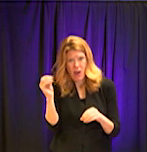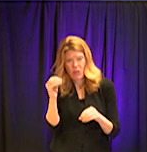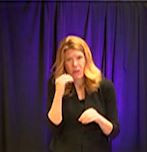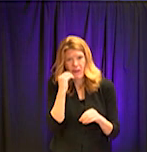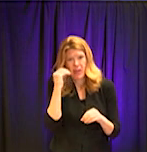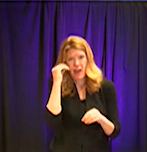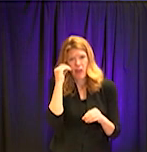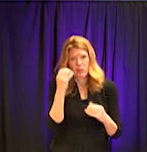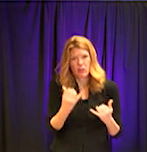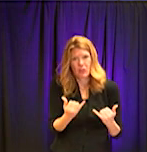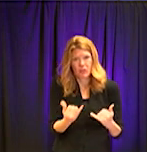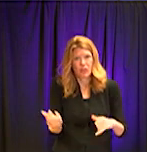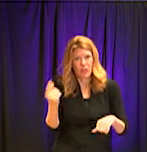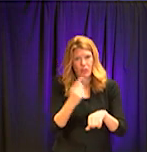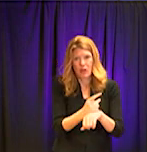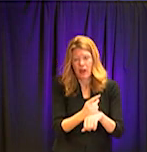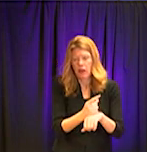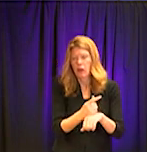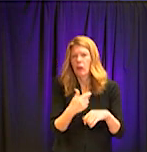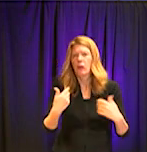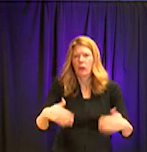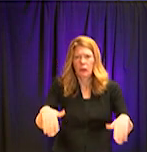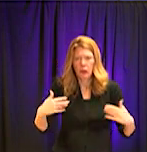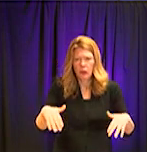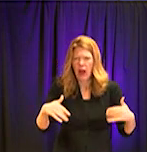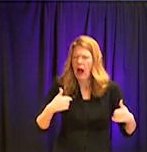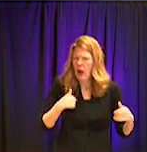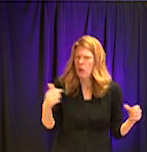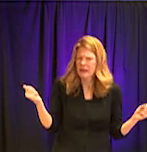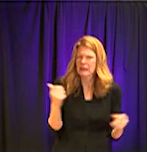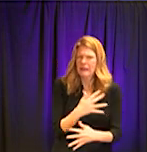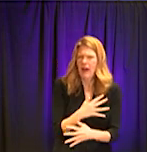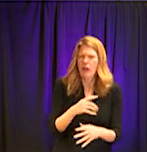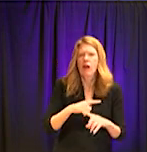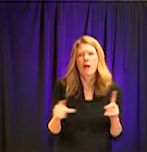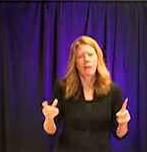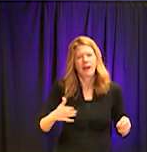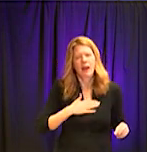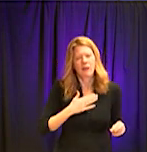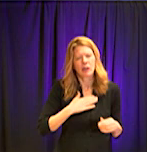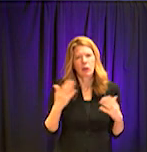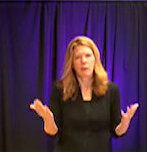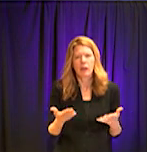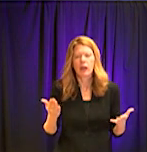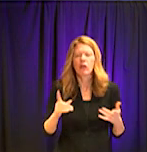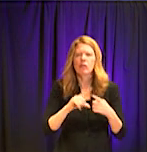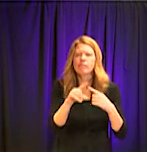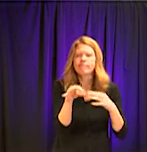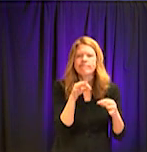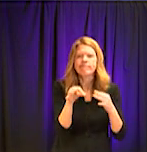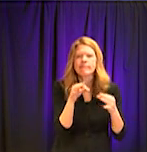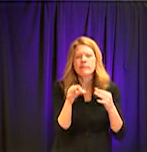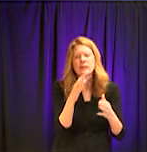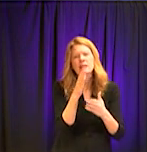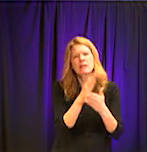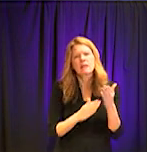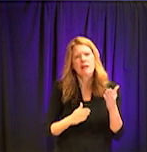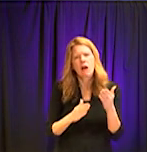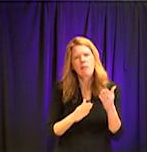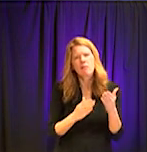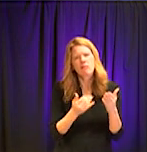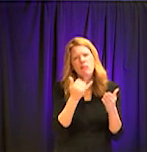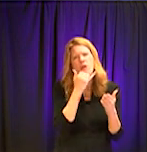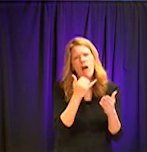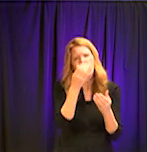play a role, if I can, in helping dispel myths and in helping to disseminate factual,